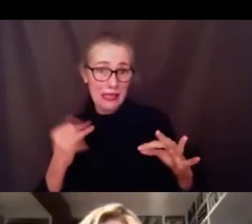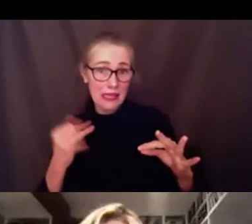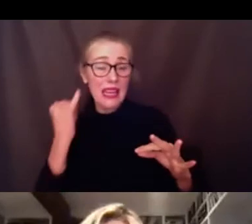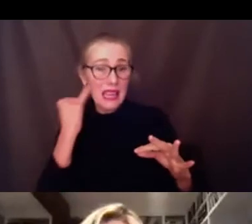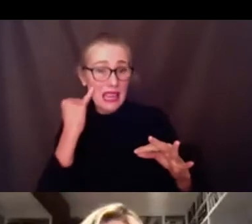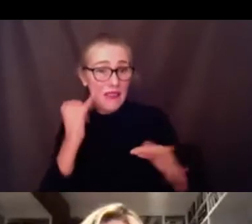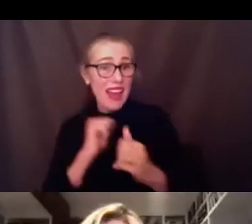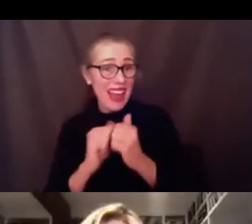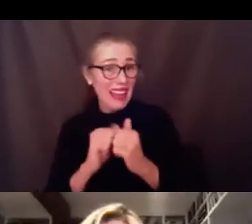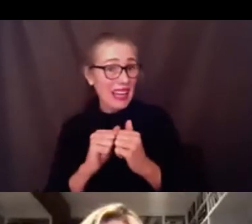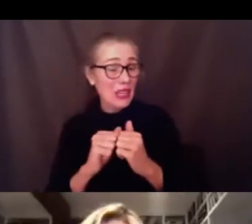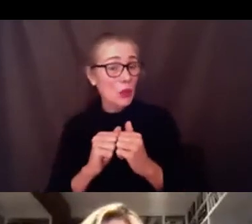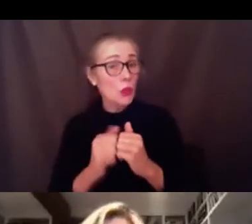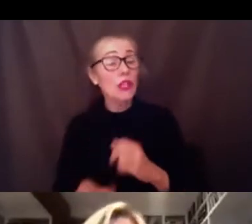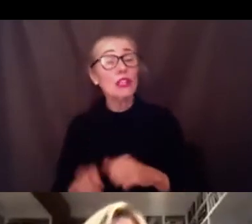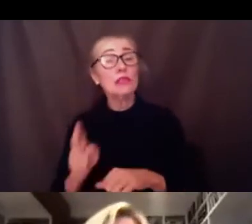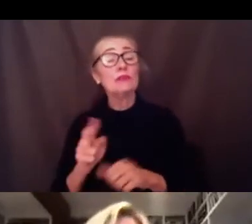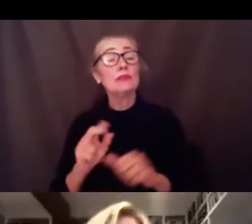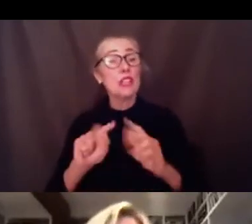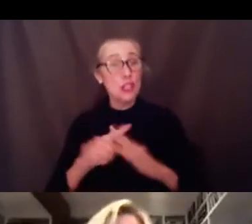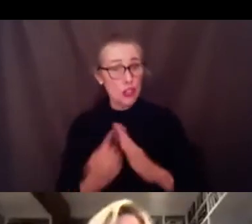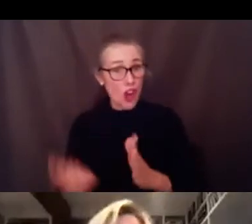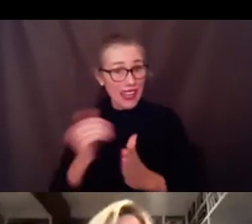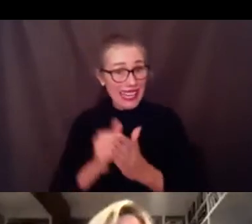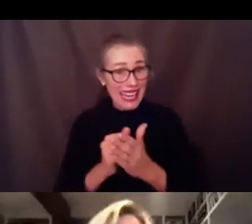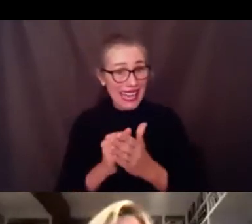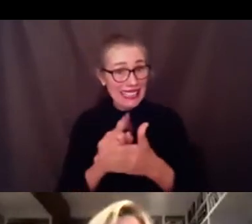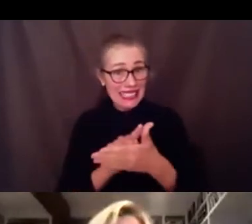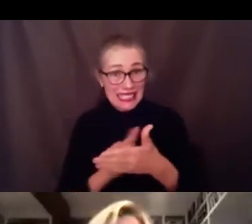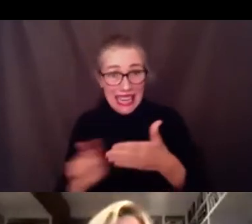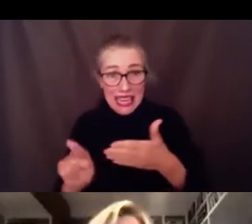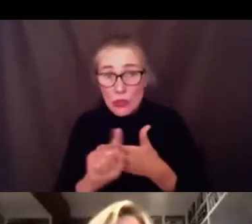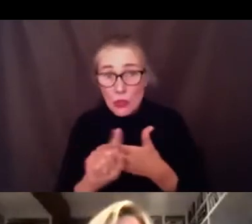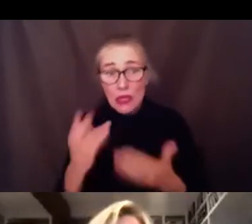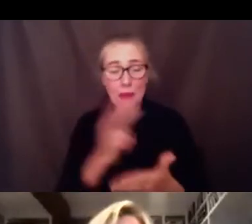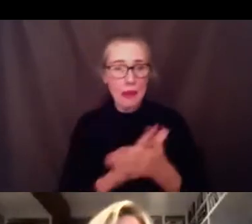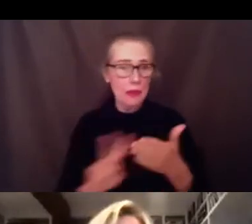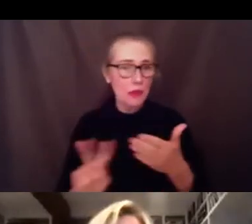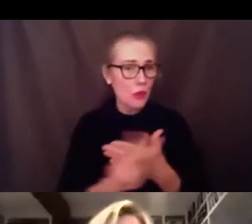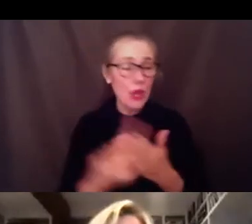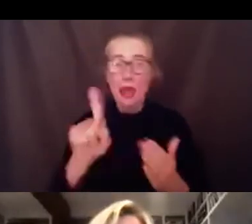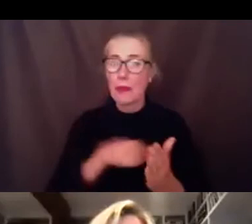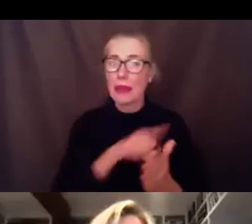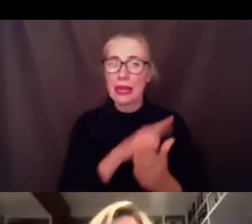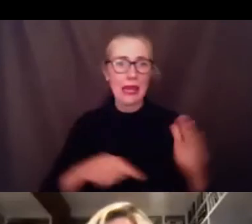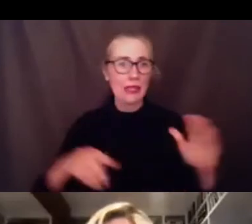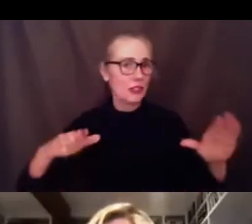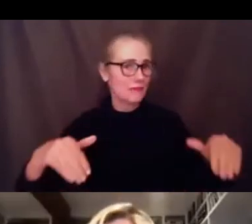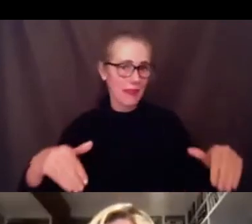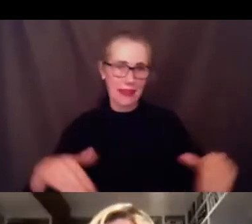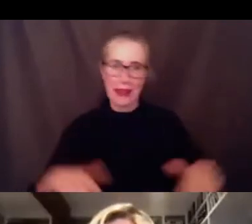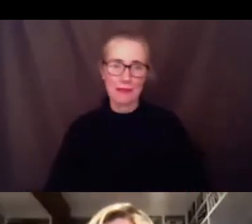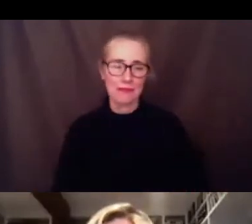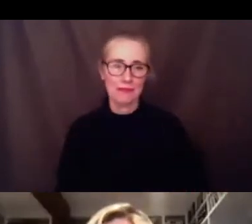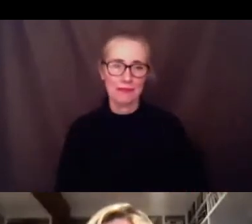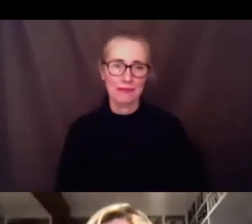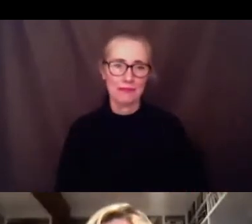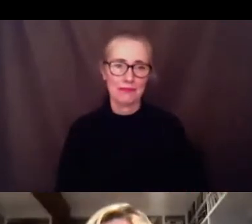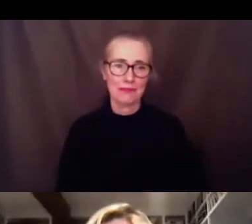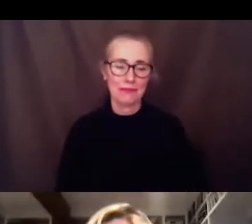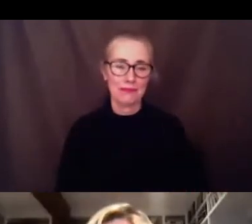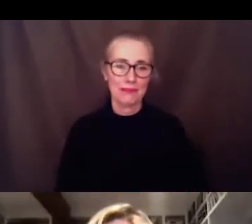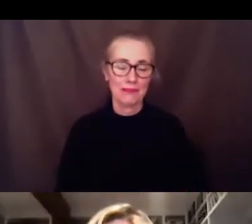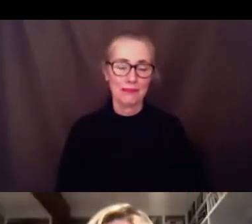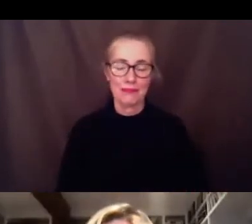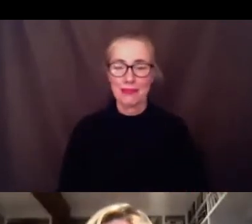will resume next week um or the week after but no they are not canceled thank you and lastly